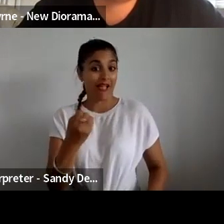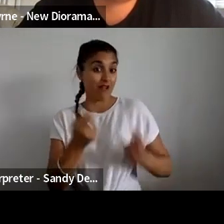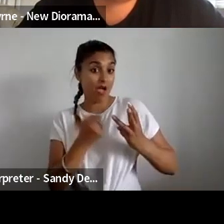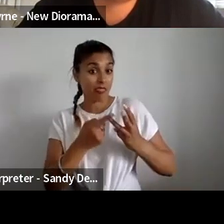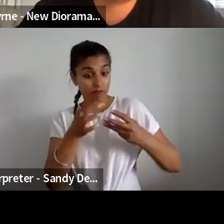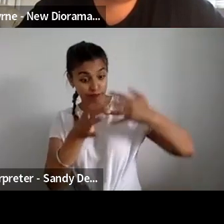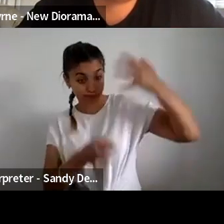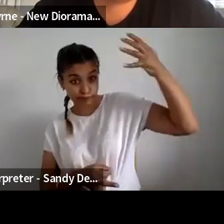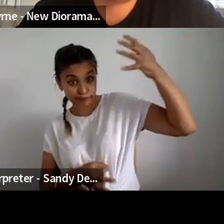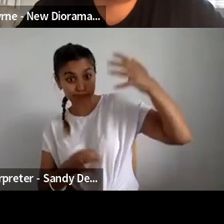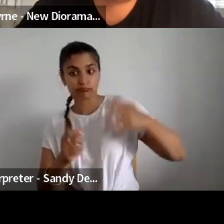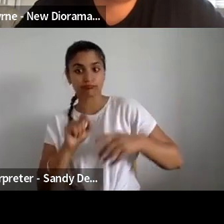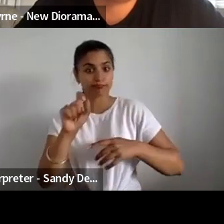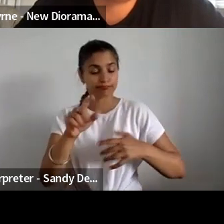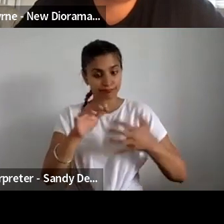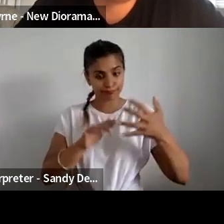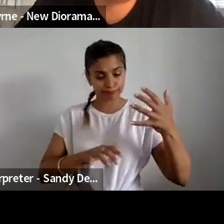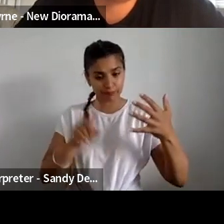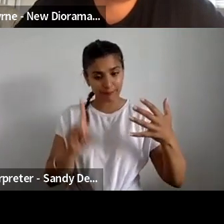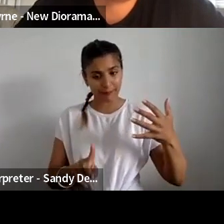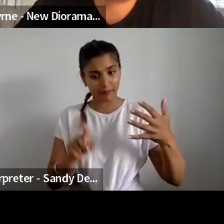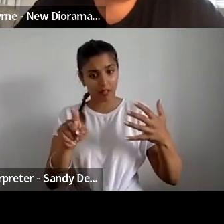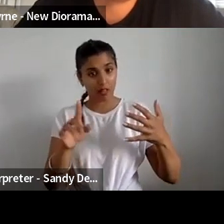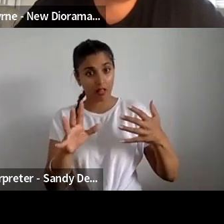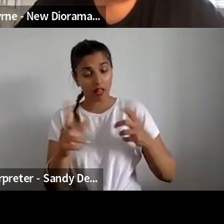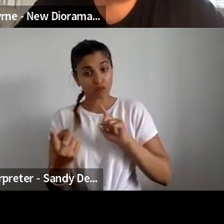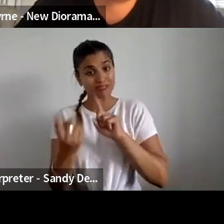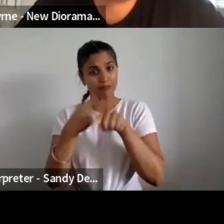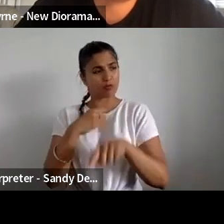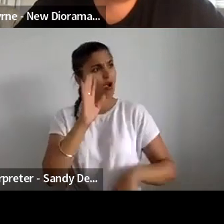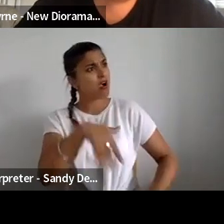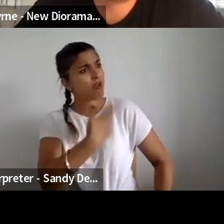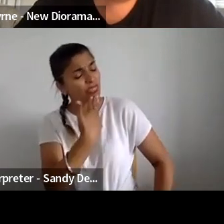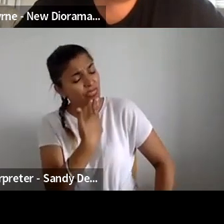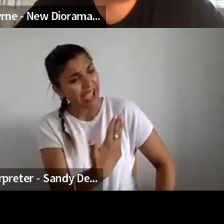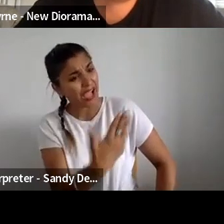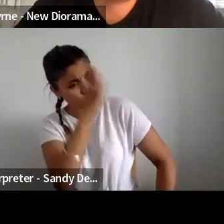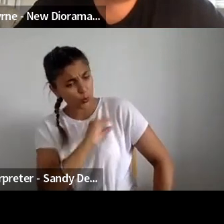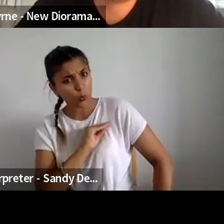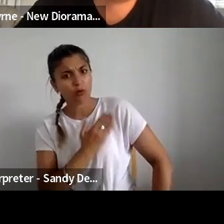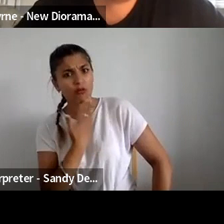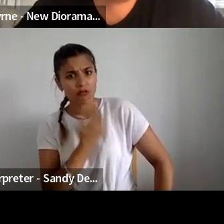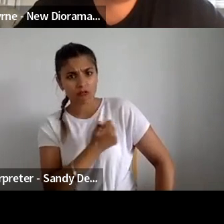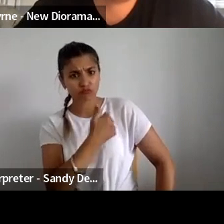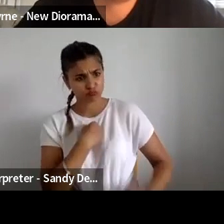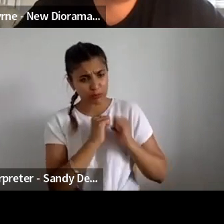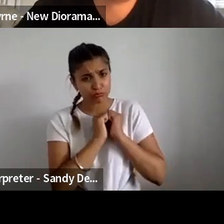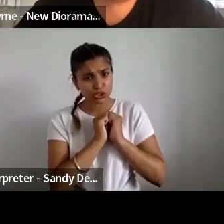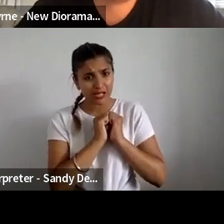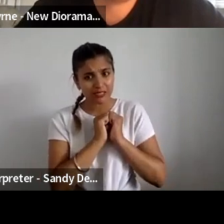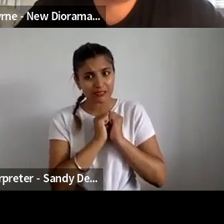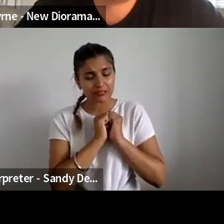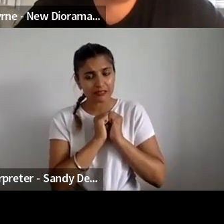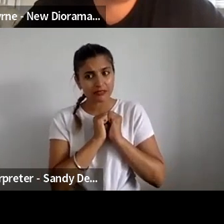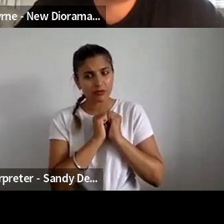signposting. And people were responding, like, oh, thank you for telling me. So there was still this